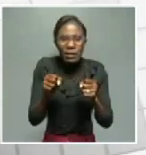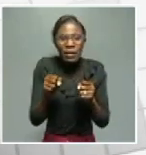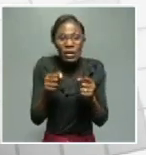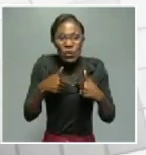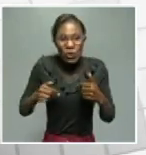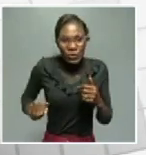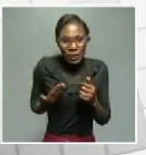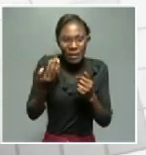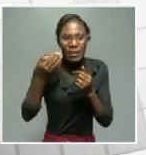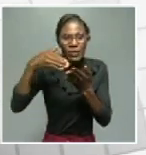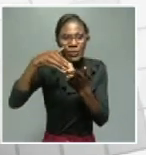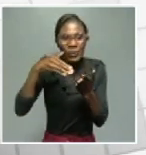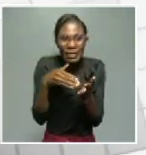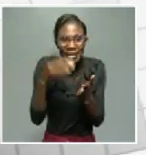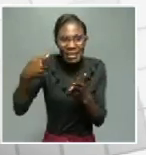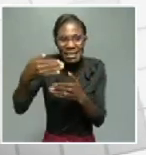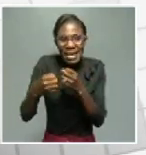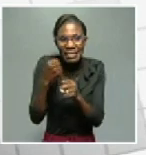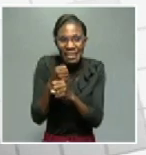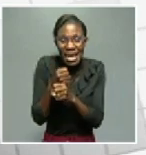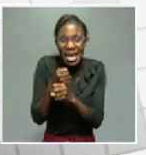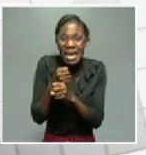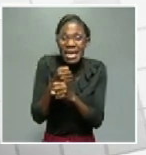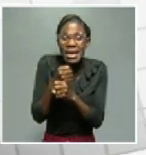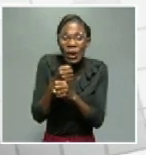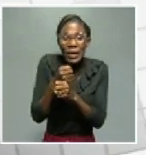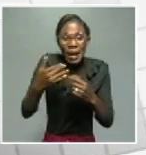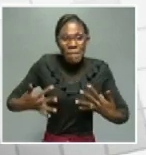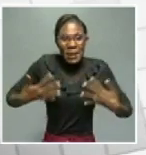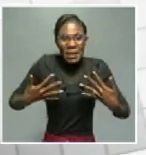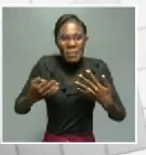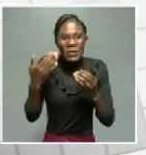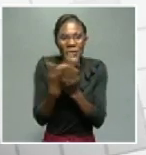alive. Let us enjoy our festive season and Happy New Year in advance. God bless us. God bless Namibia.